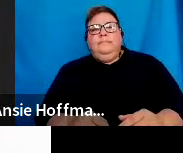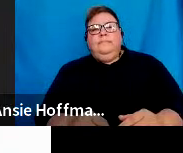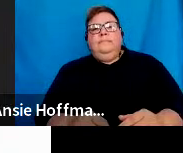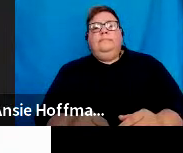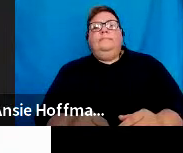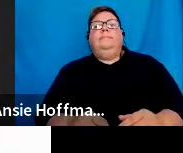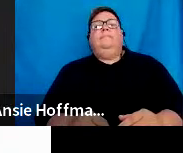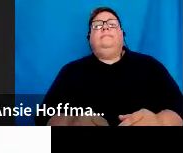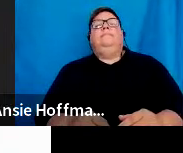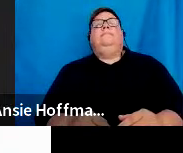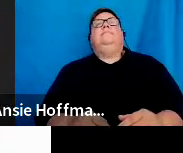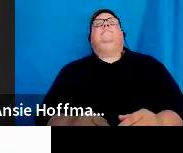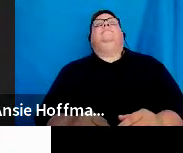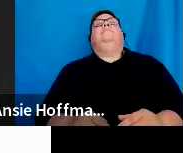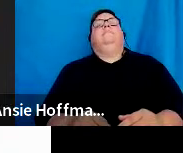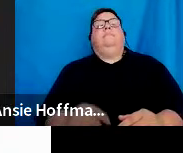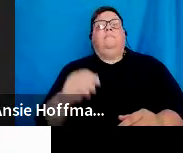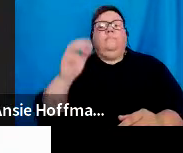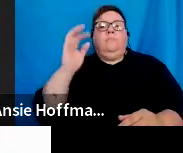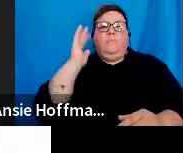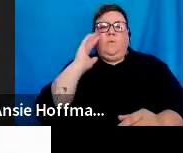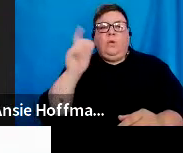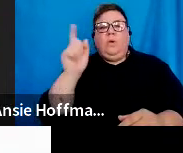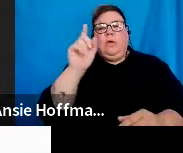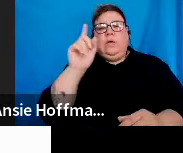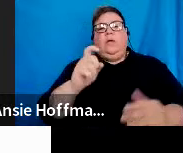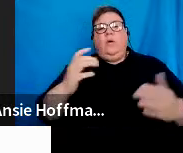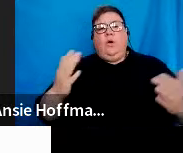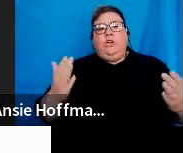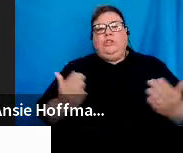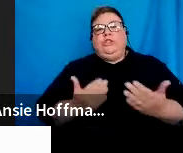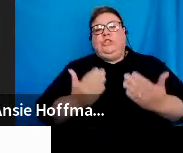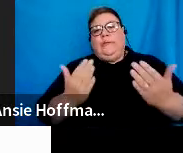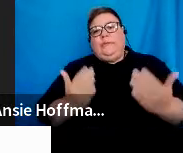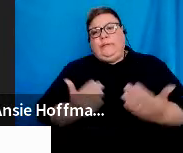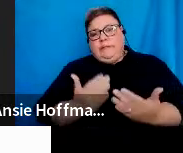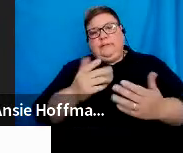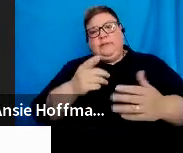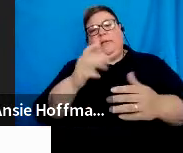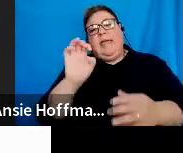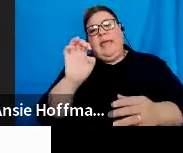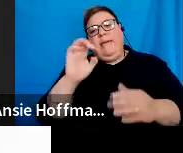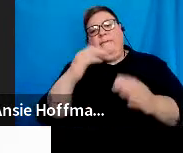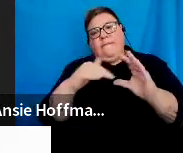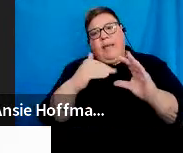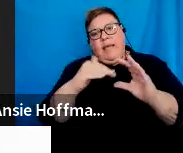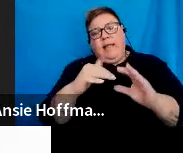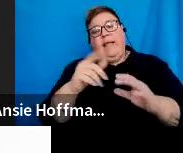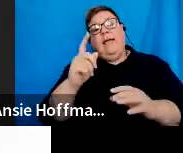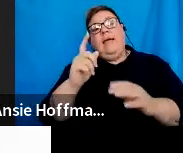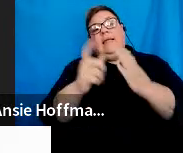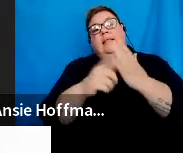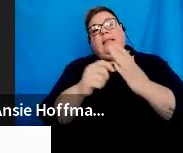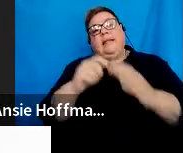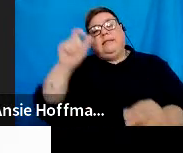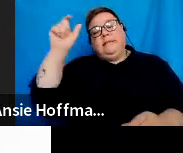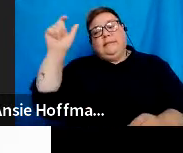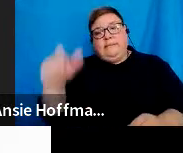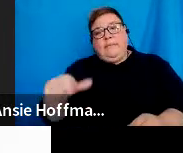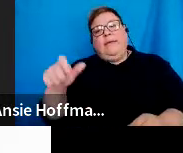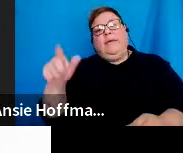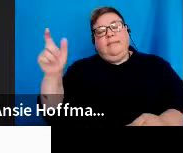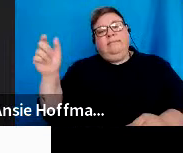When you click on services on the main top menu on e-filing profile, the taxpayer will default to your default